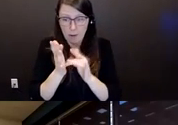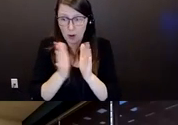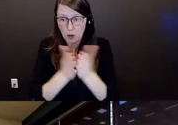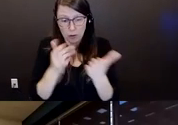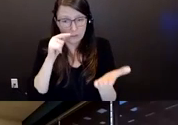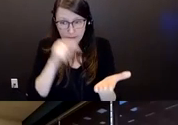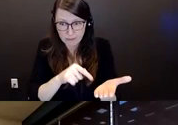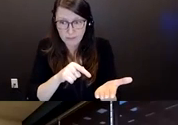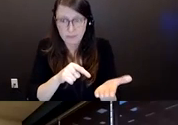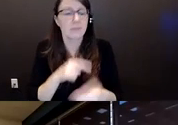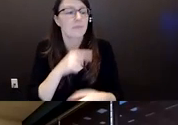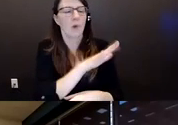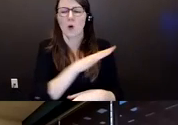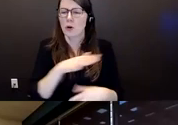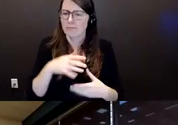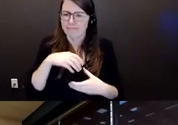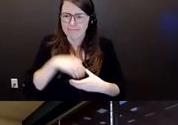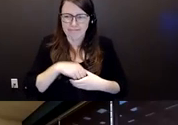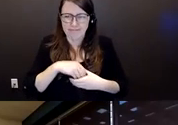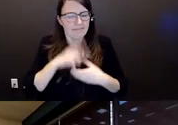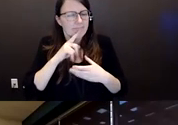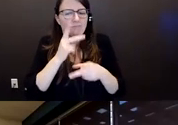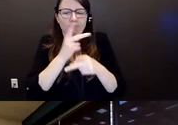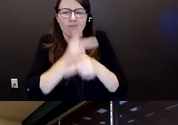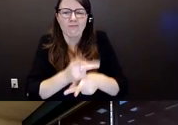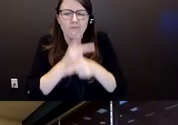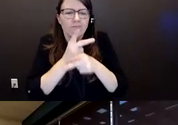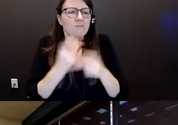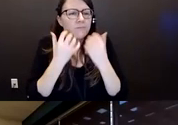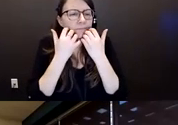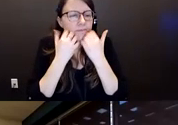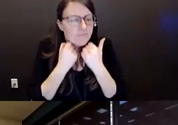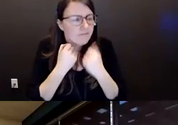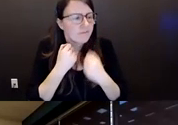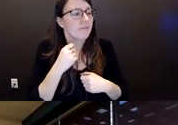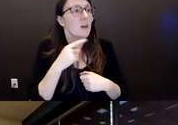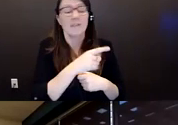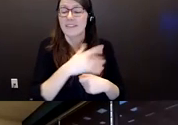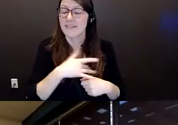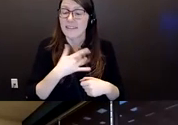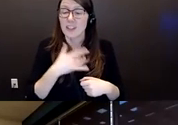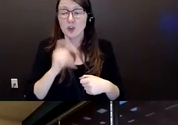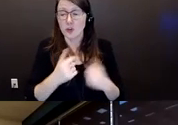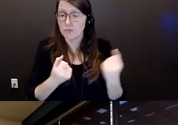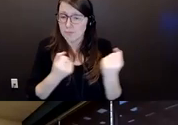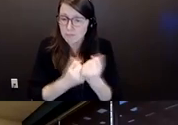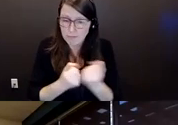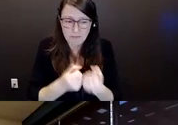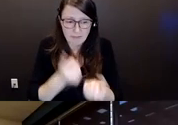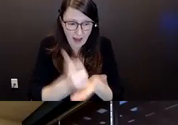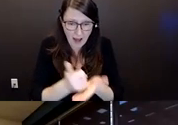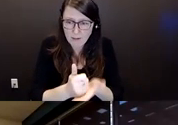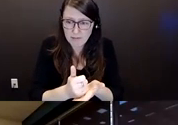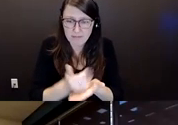a very caring spirit. She believed firmly in giving people and hand up. She would do